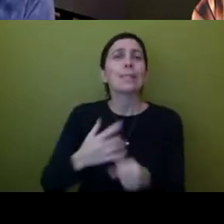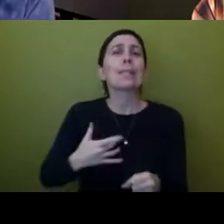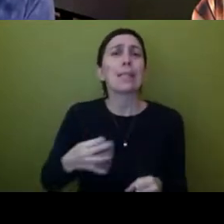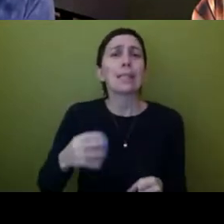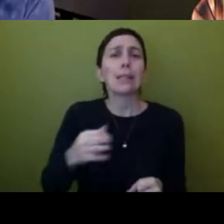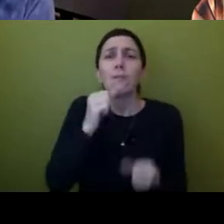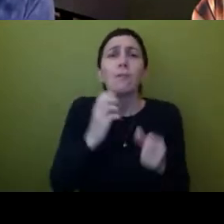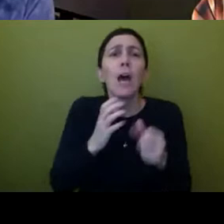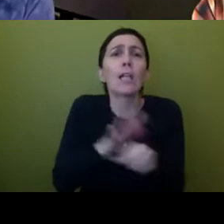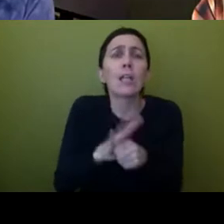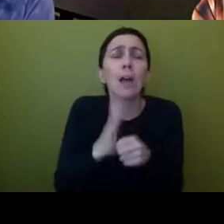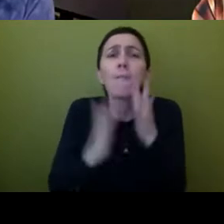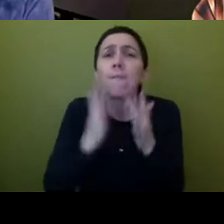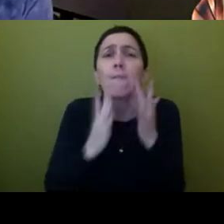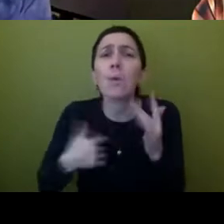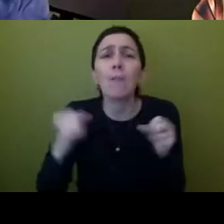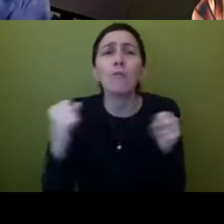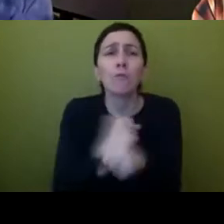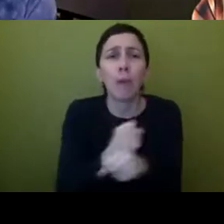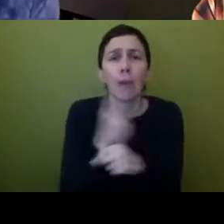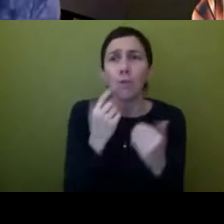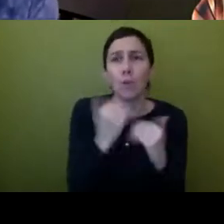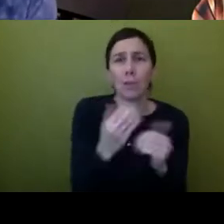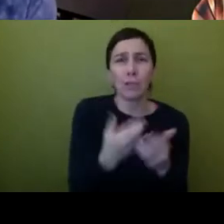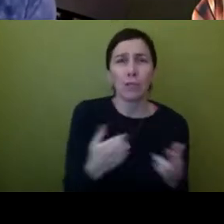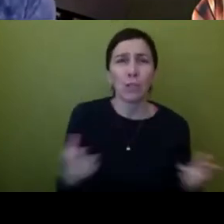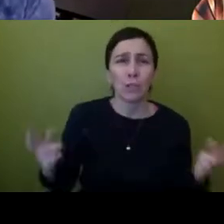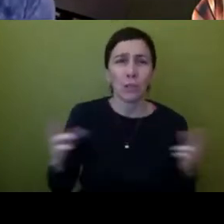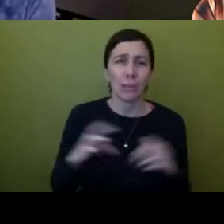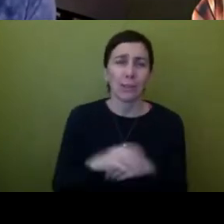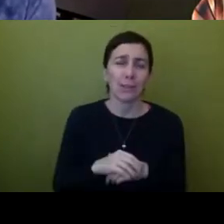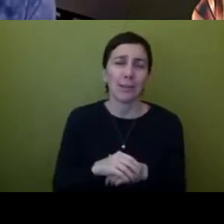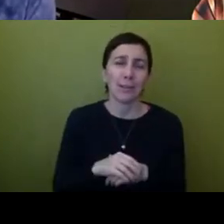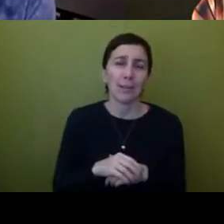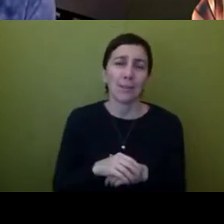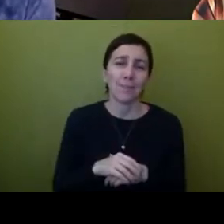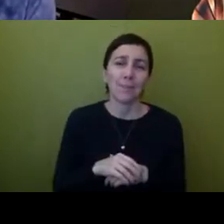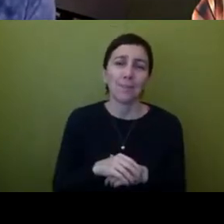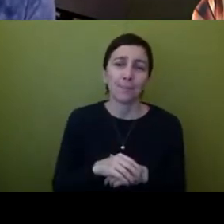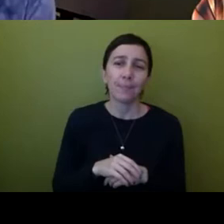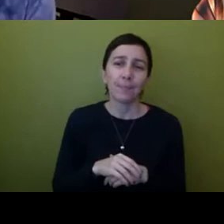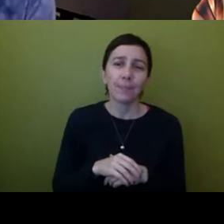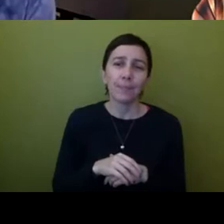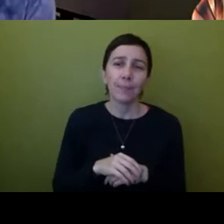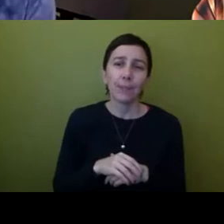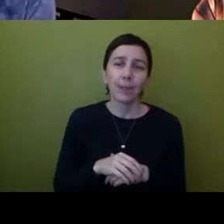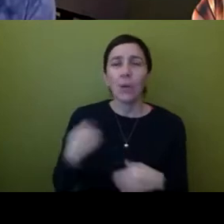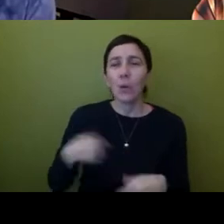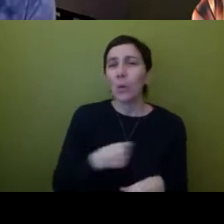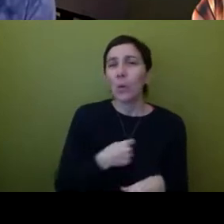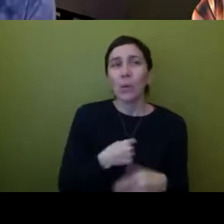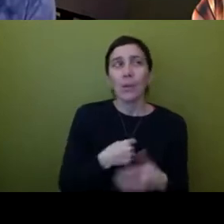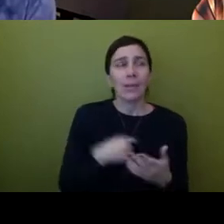and and needing to fight for limited resources when we have to think in certain ways of like abundance i mean cultural